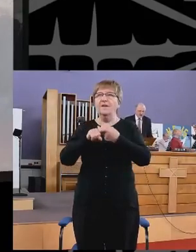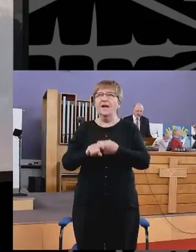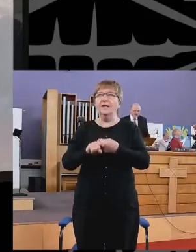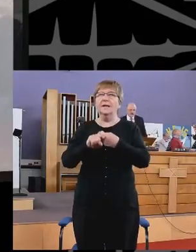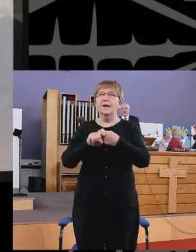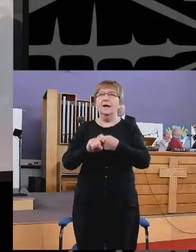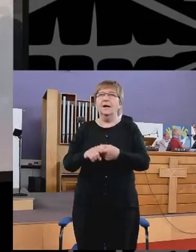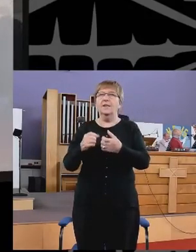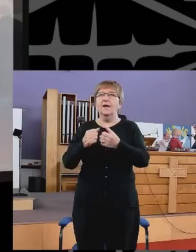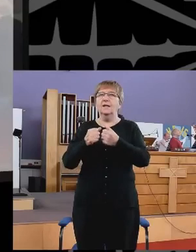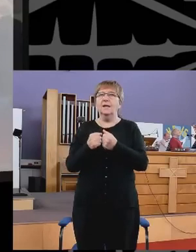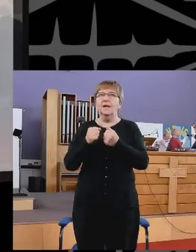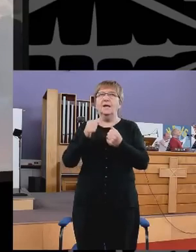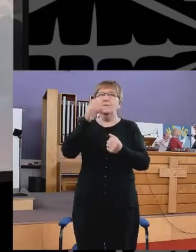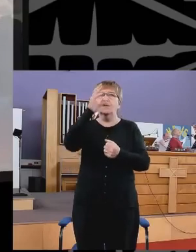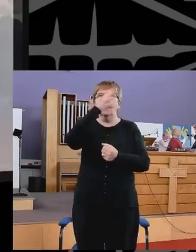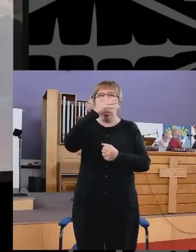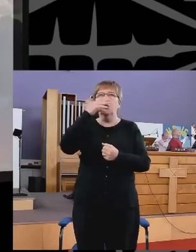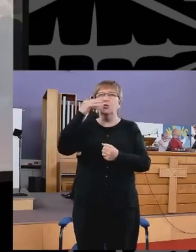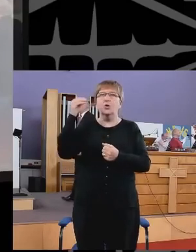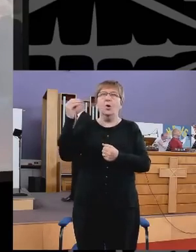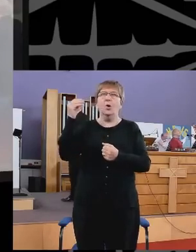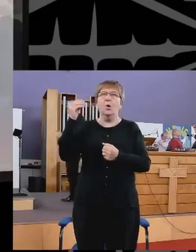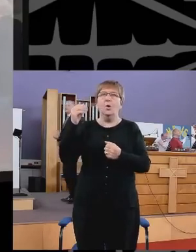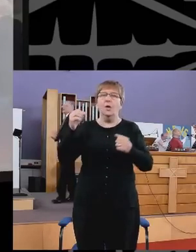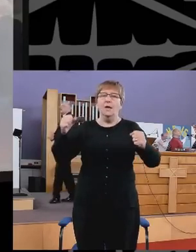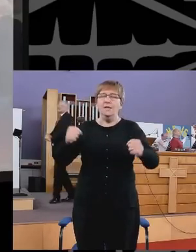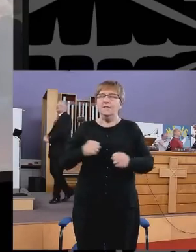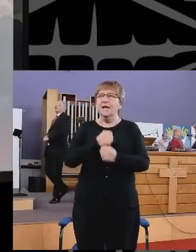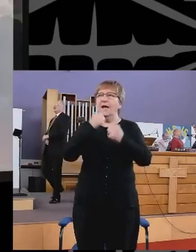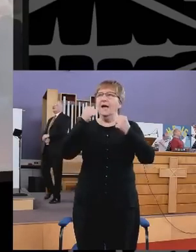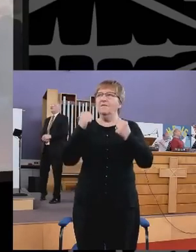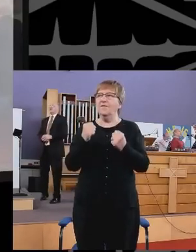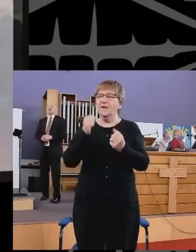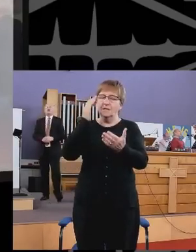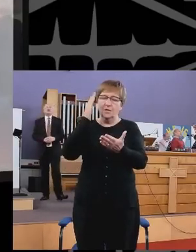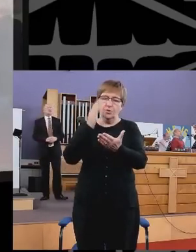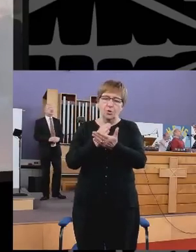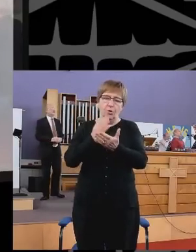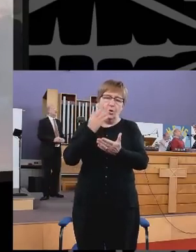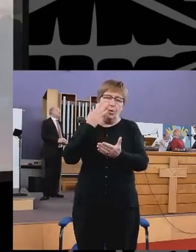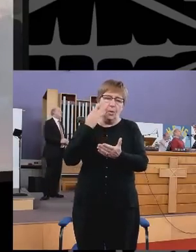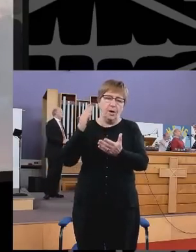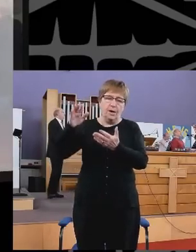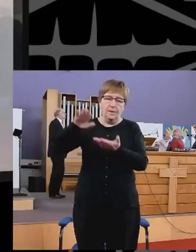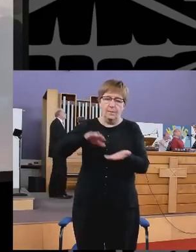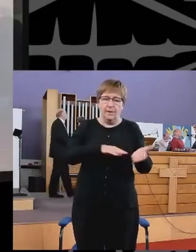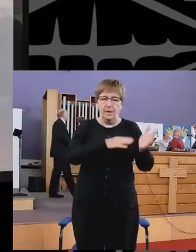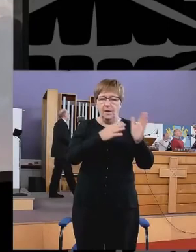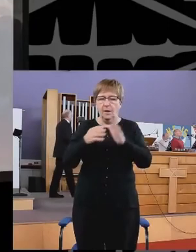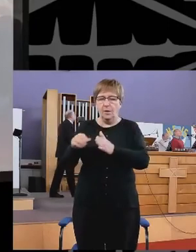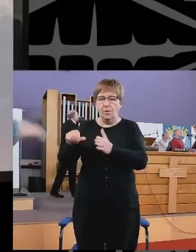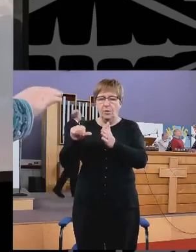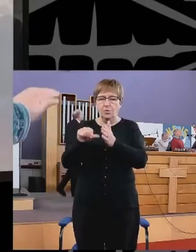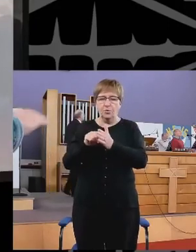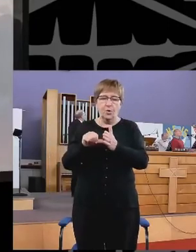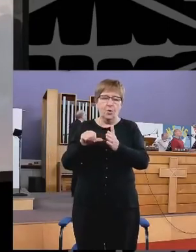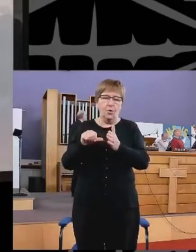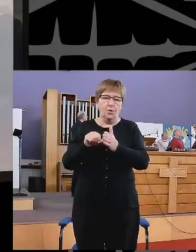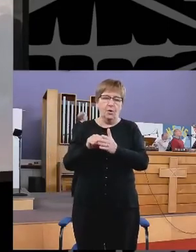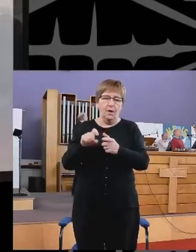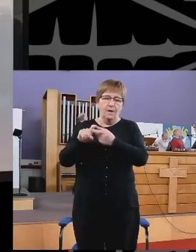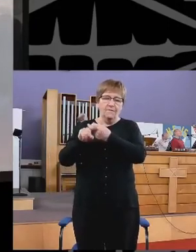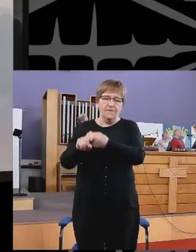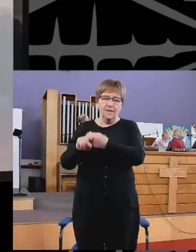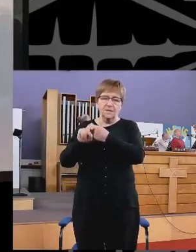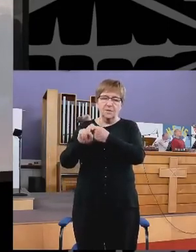anger The thieves Of soul Strain Fast and sure For the billows Role